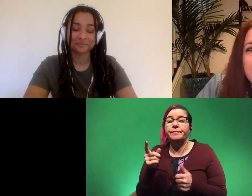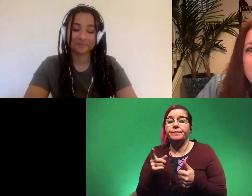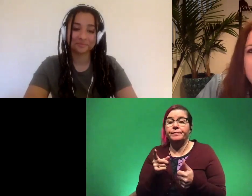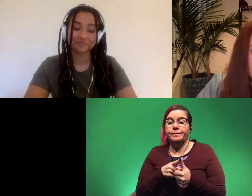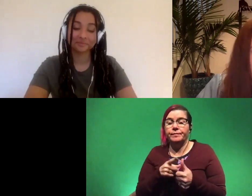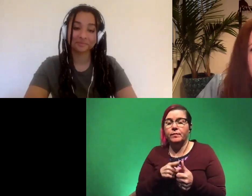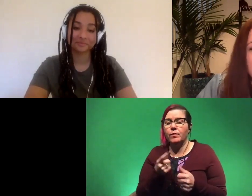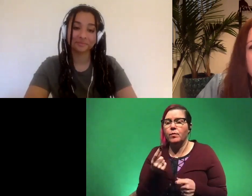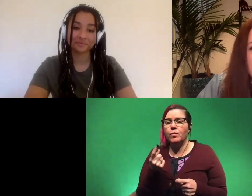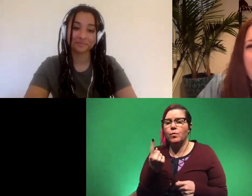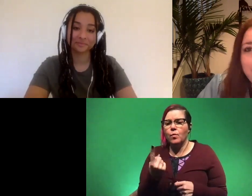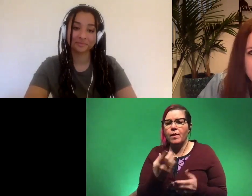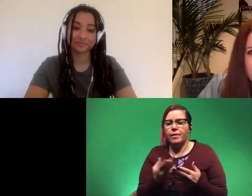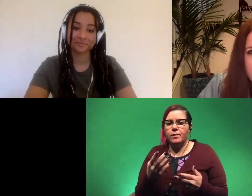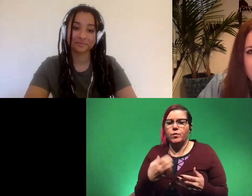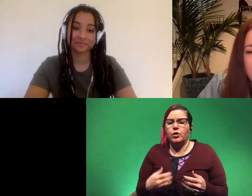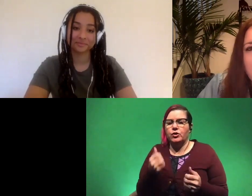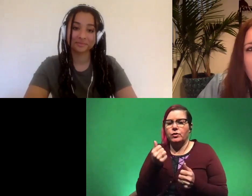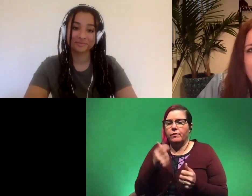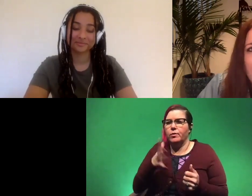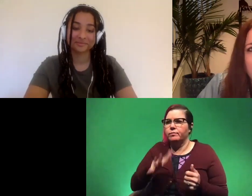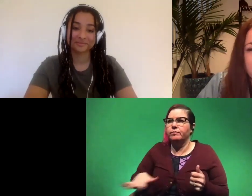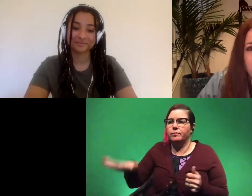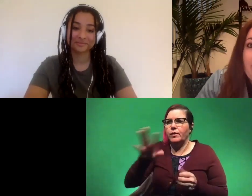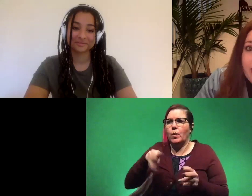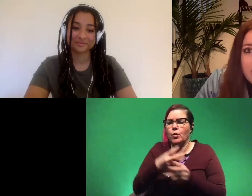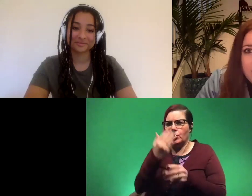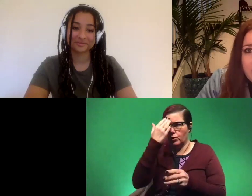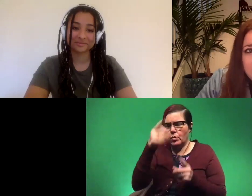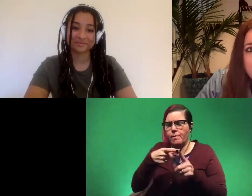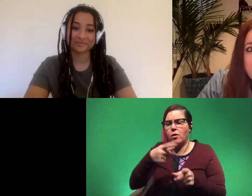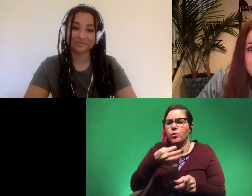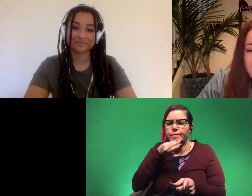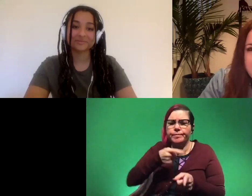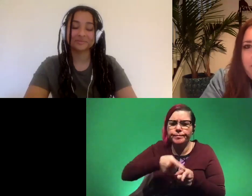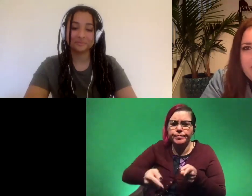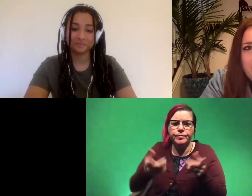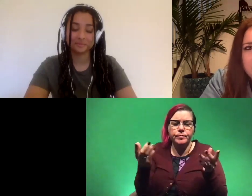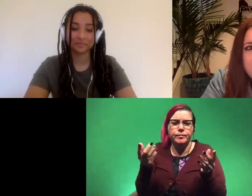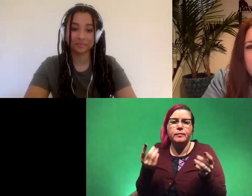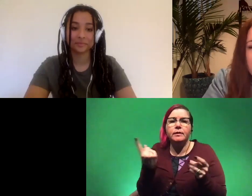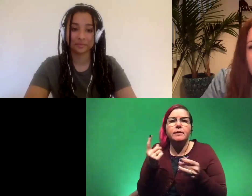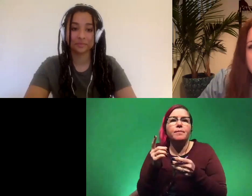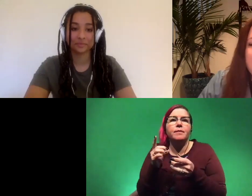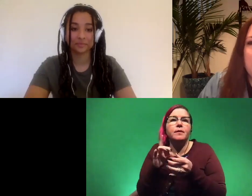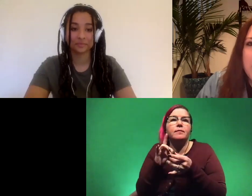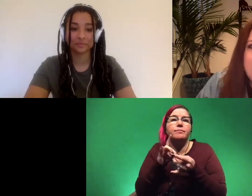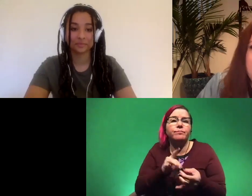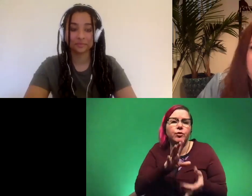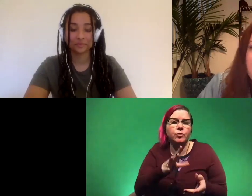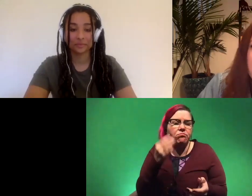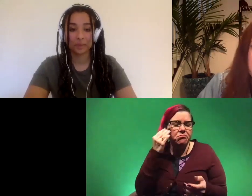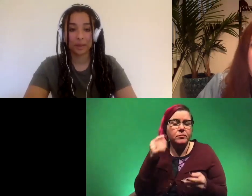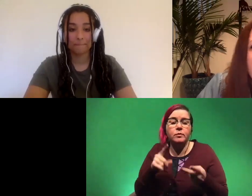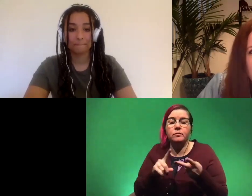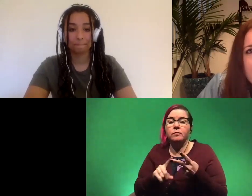what's one thing that you wish everybody knew about your area of expertise like something that falls into your wheelhouse and then what's